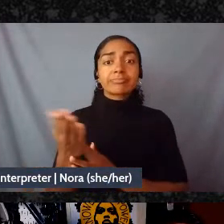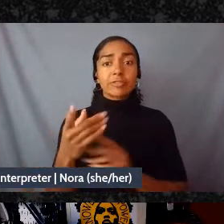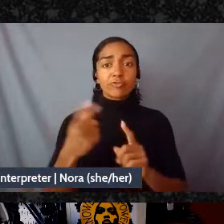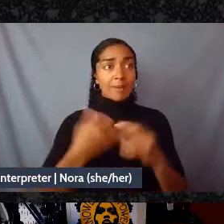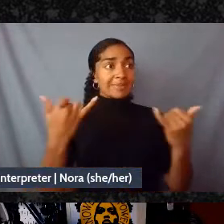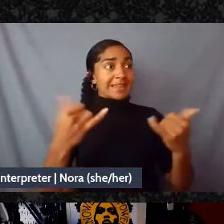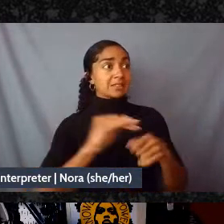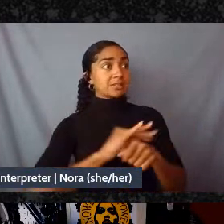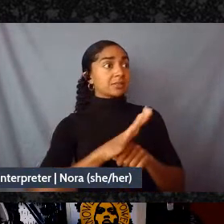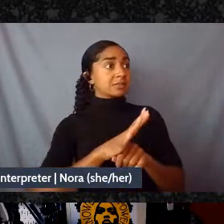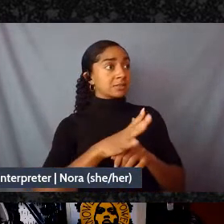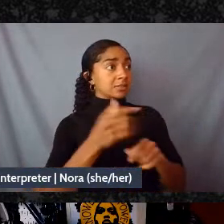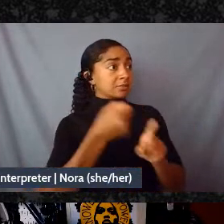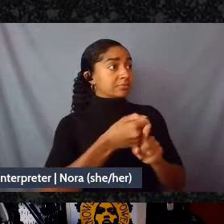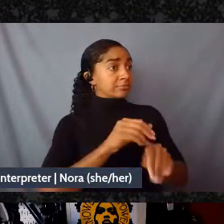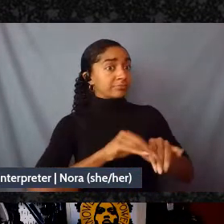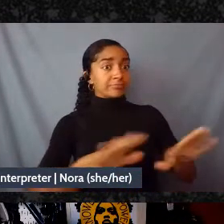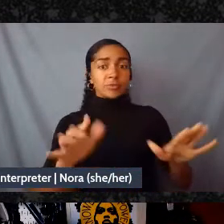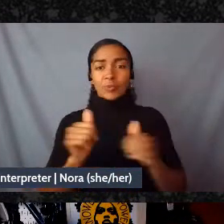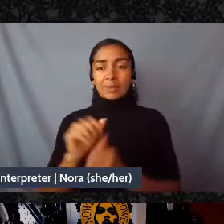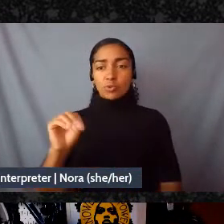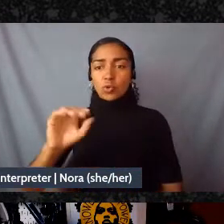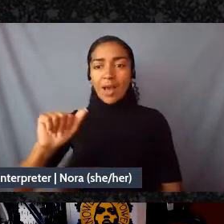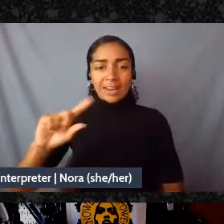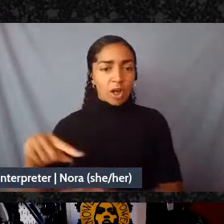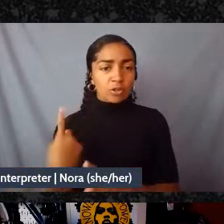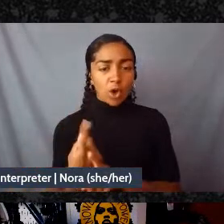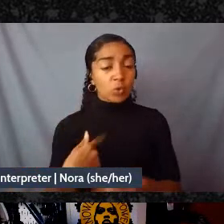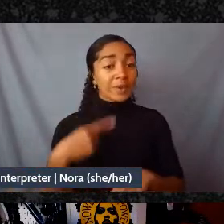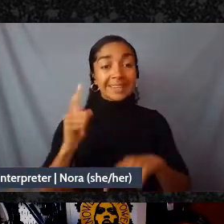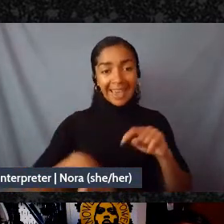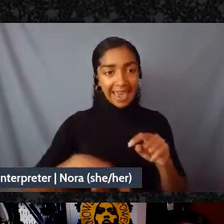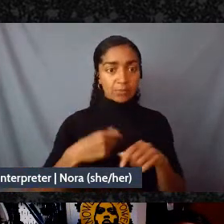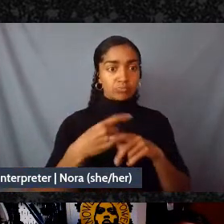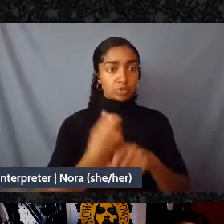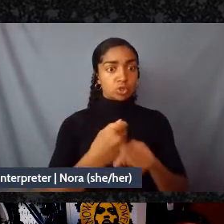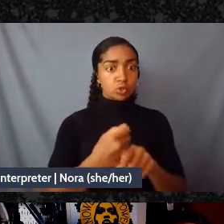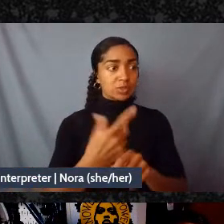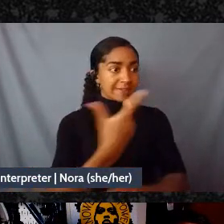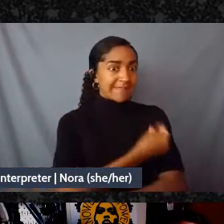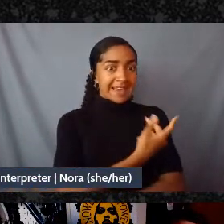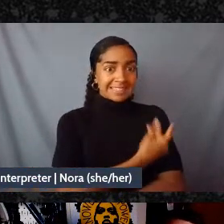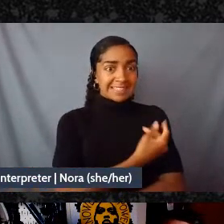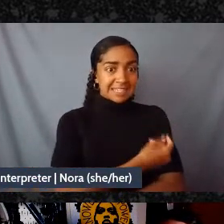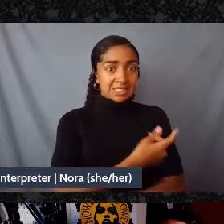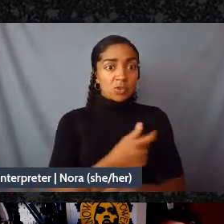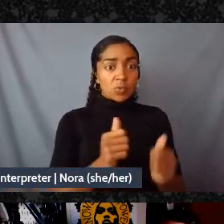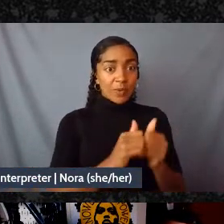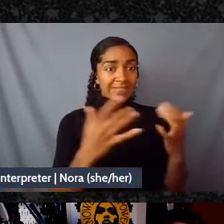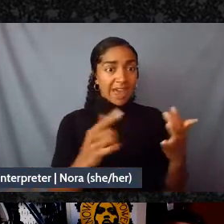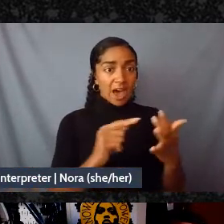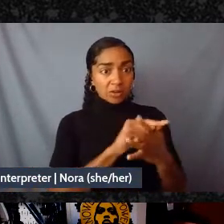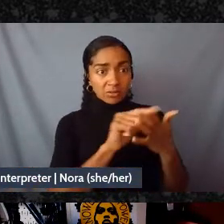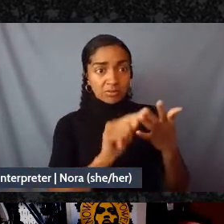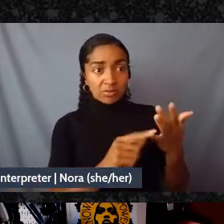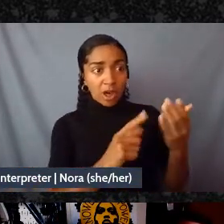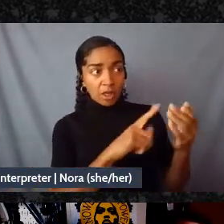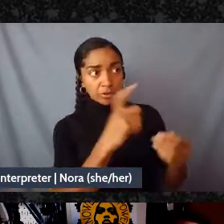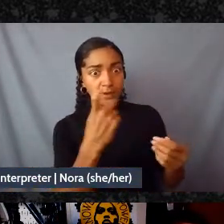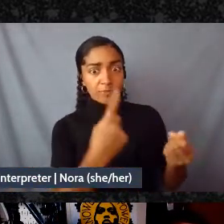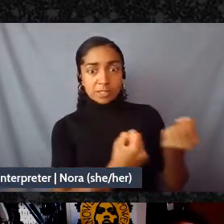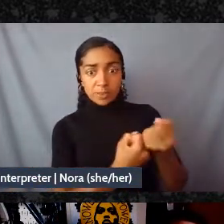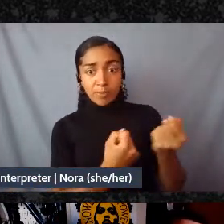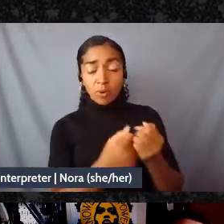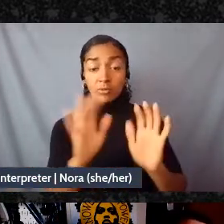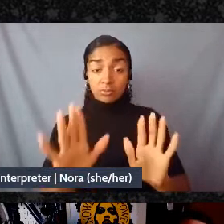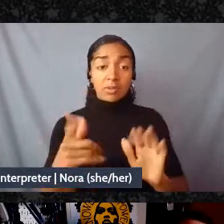and the need for green new deals are interesting things that sort of hit close to home because I believe we can produce our own vaccines